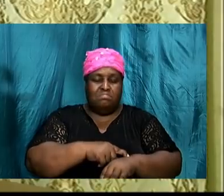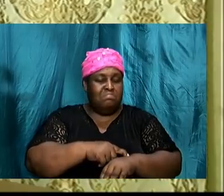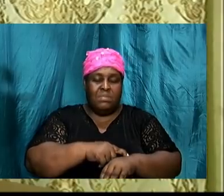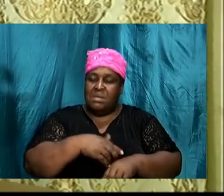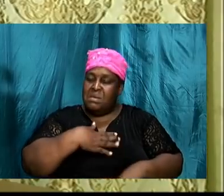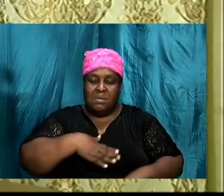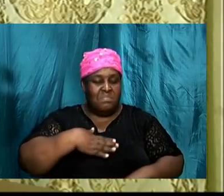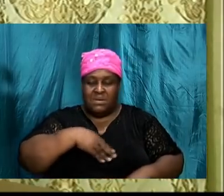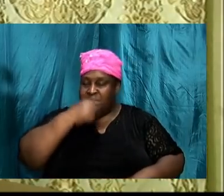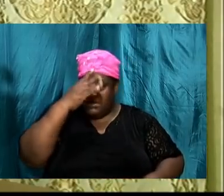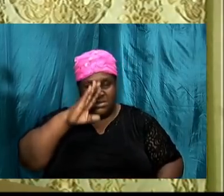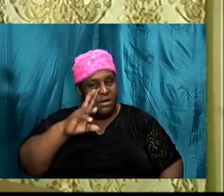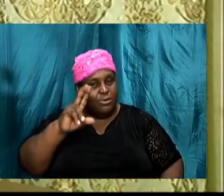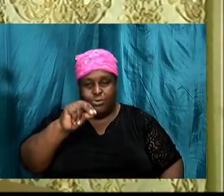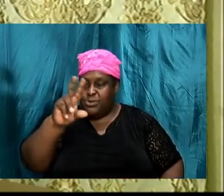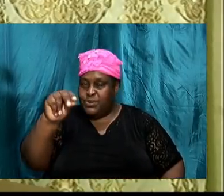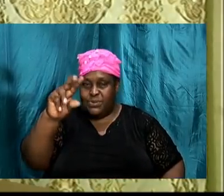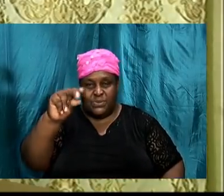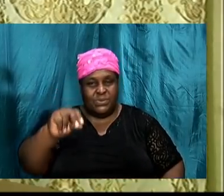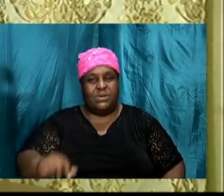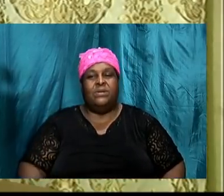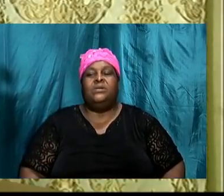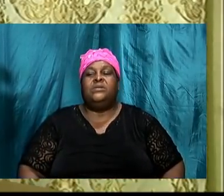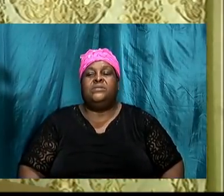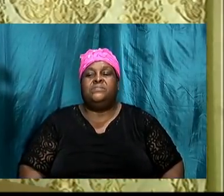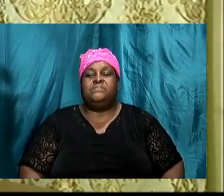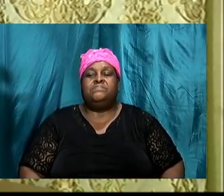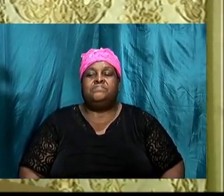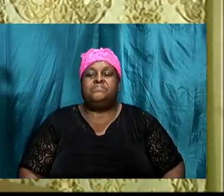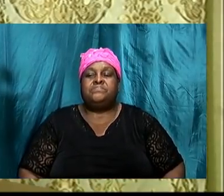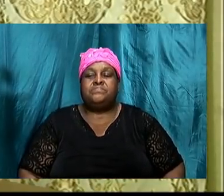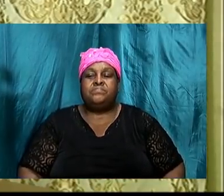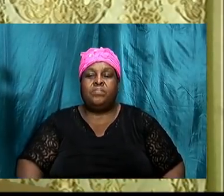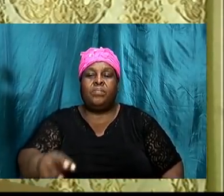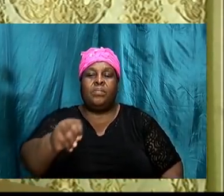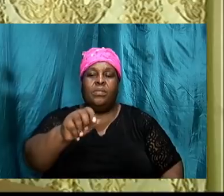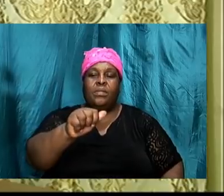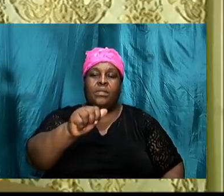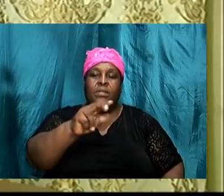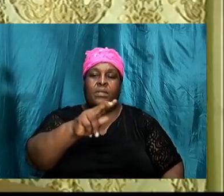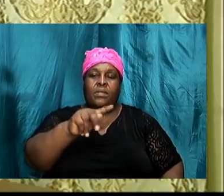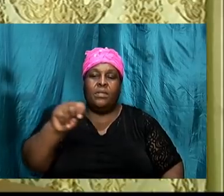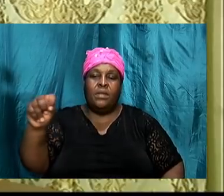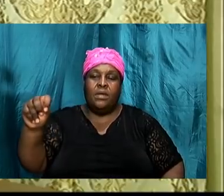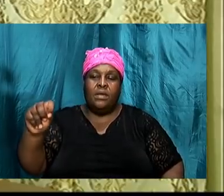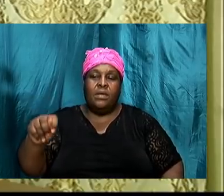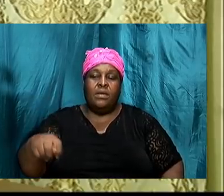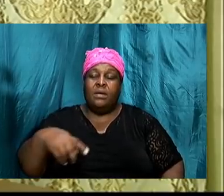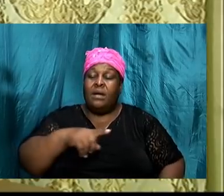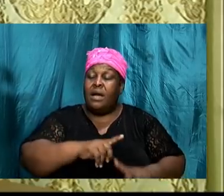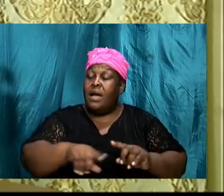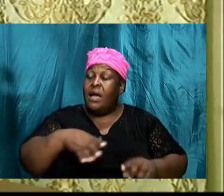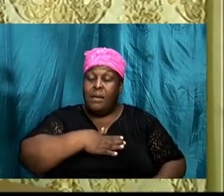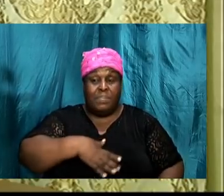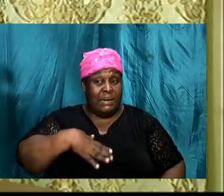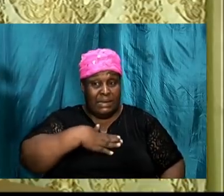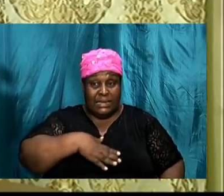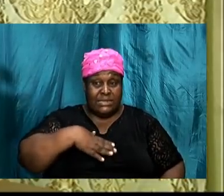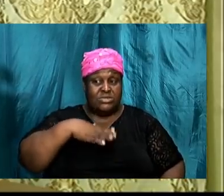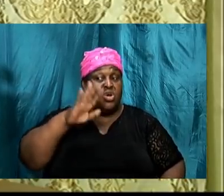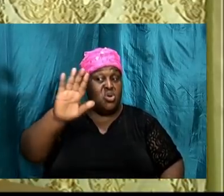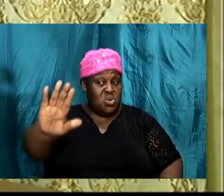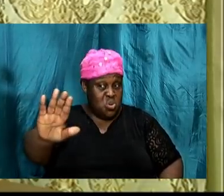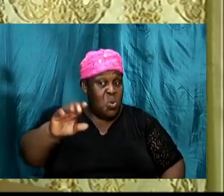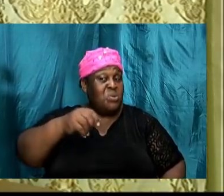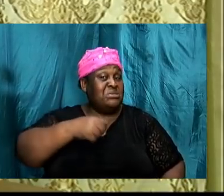Look at Matthew 6, 16 verses 24. You cannot please yourself